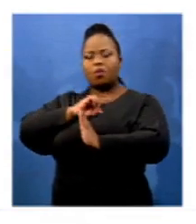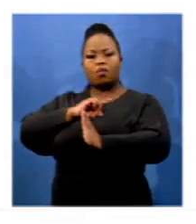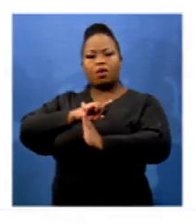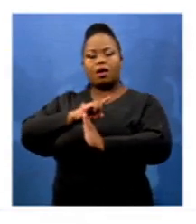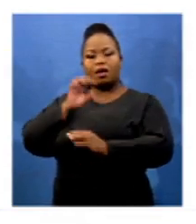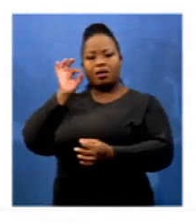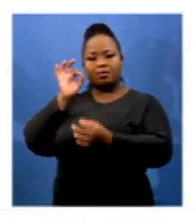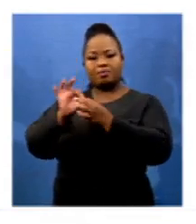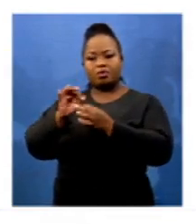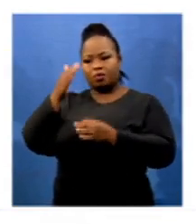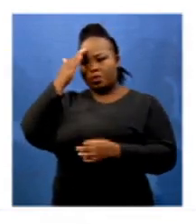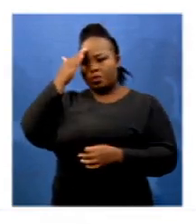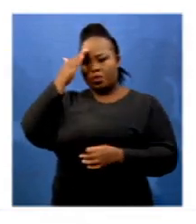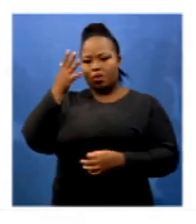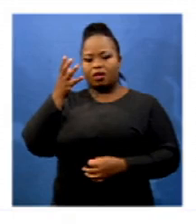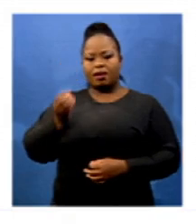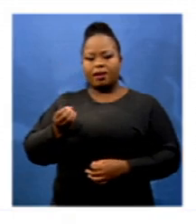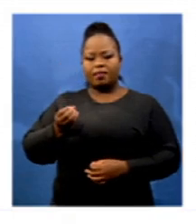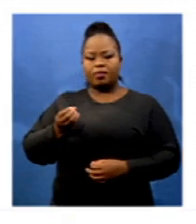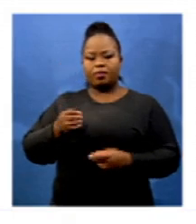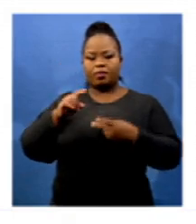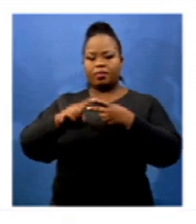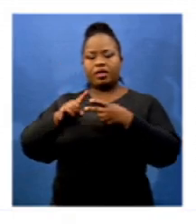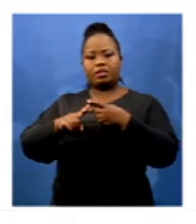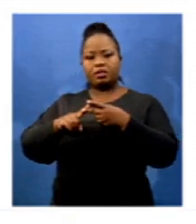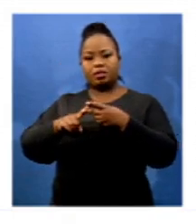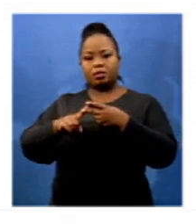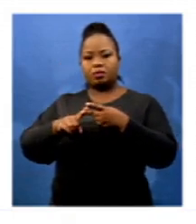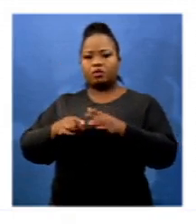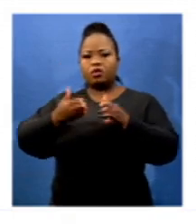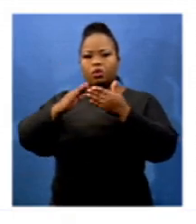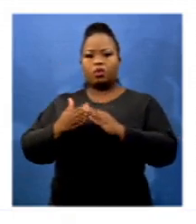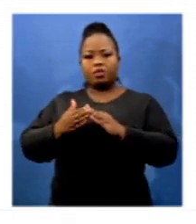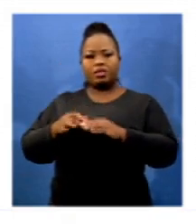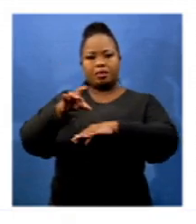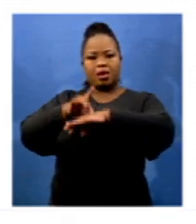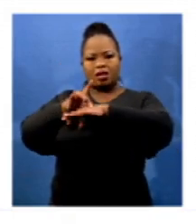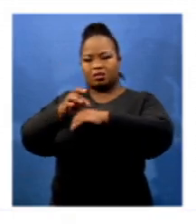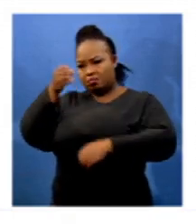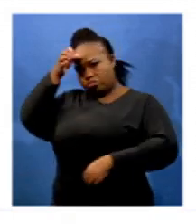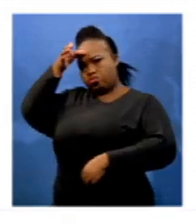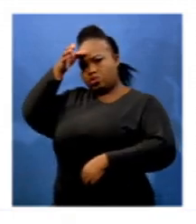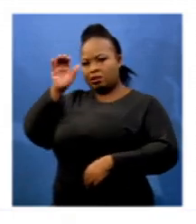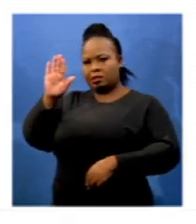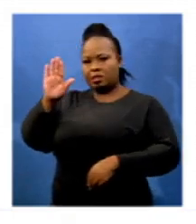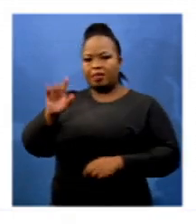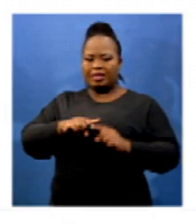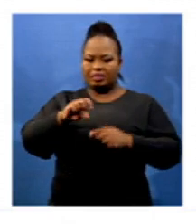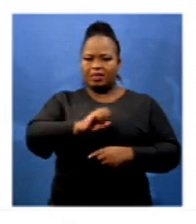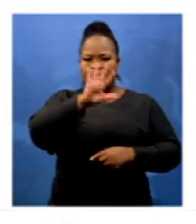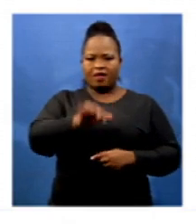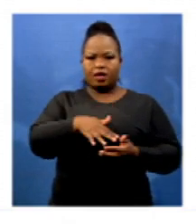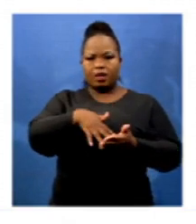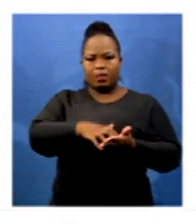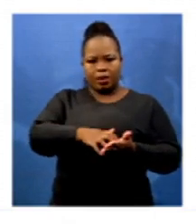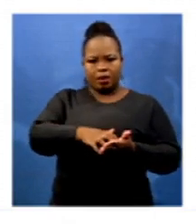because they've got particular strength in the case of community medicine. That is where South Africa is very weak and therefore